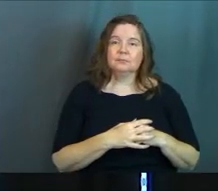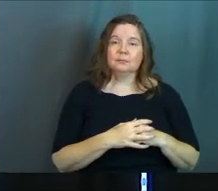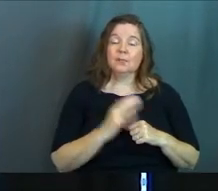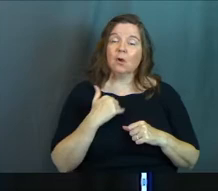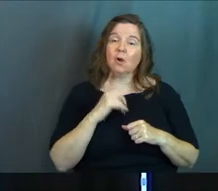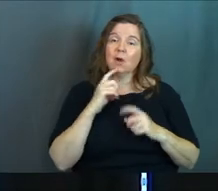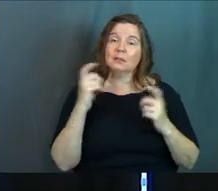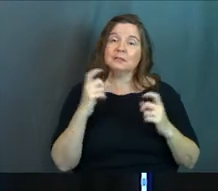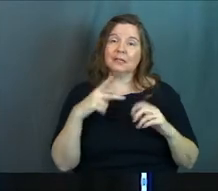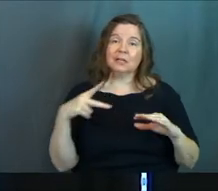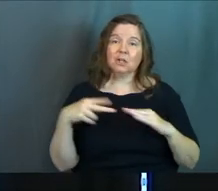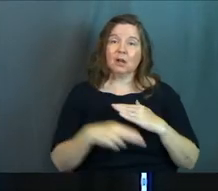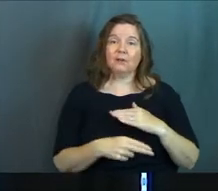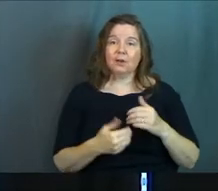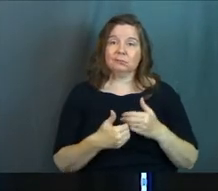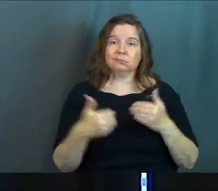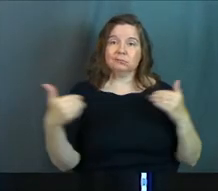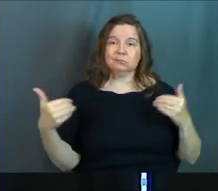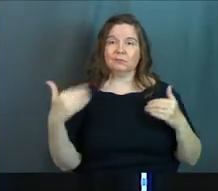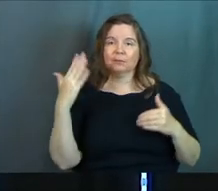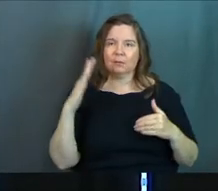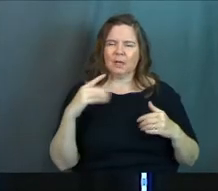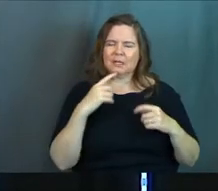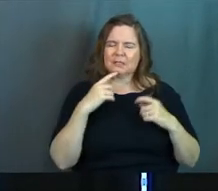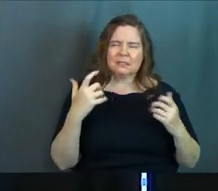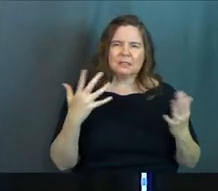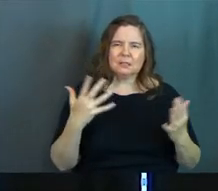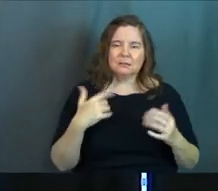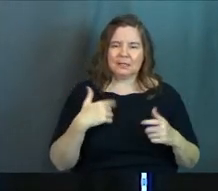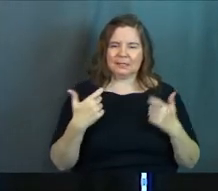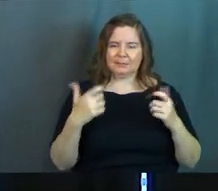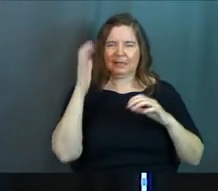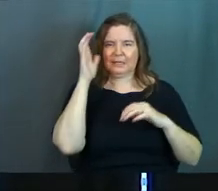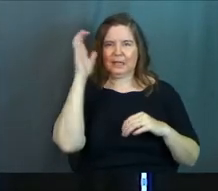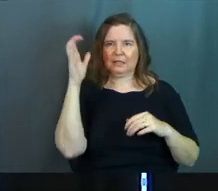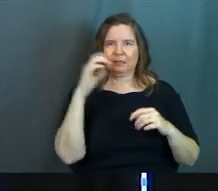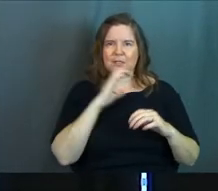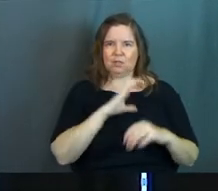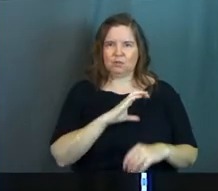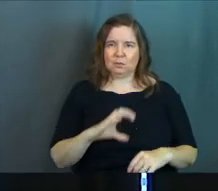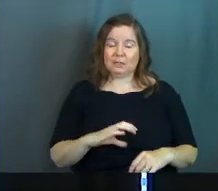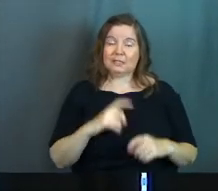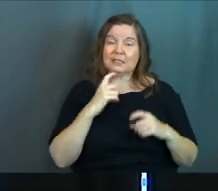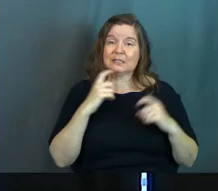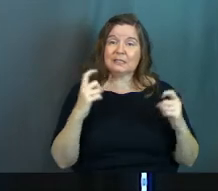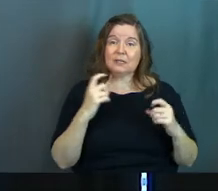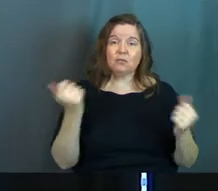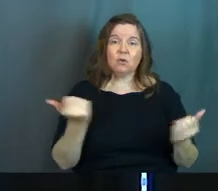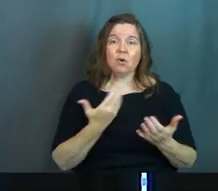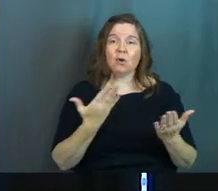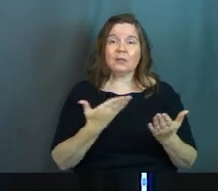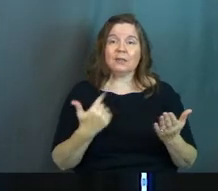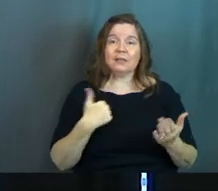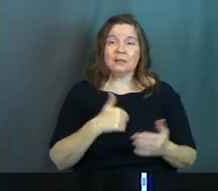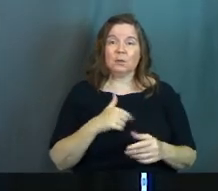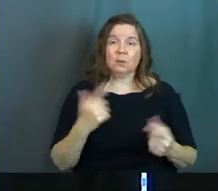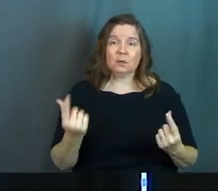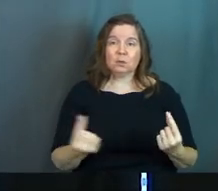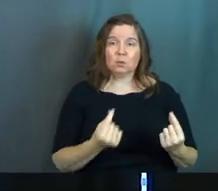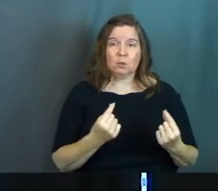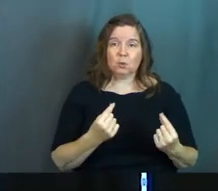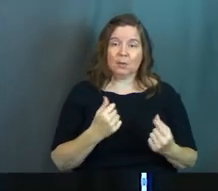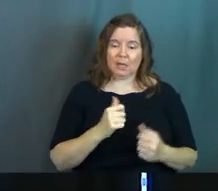Our sin cut us off from God. What's sin? Sin's this big concept in Christianity. Sin is all the things that we do